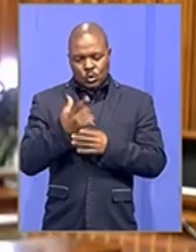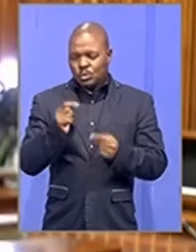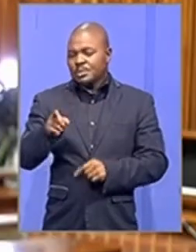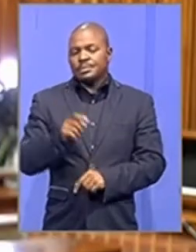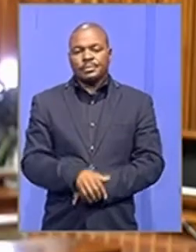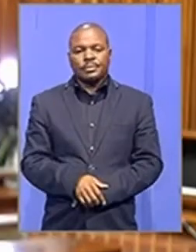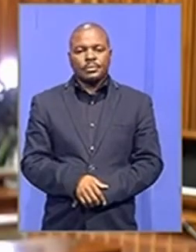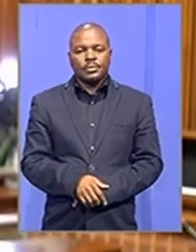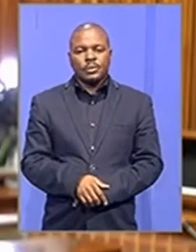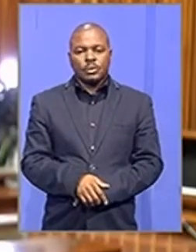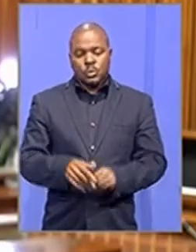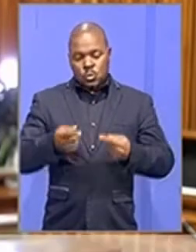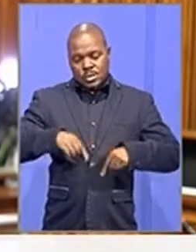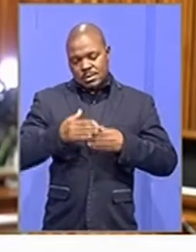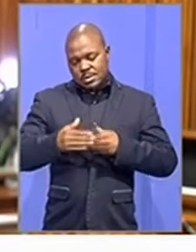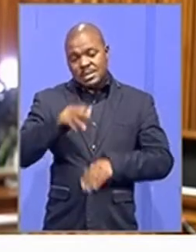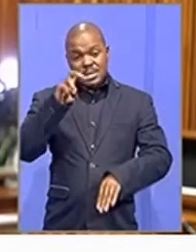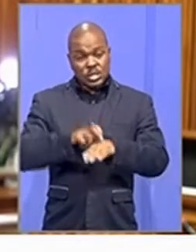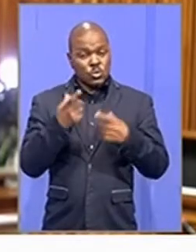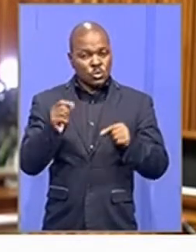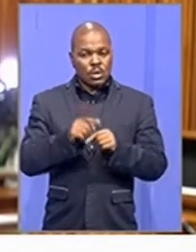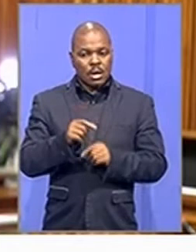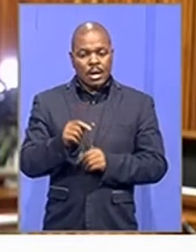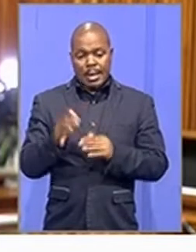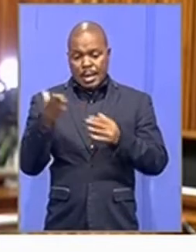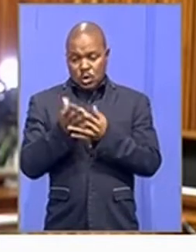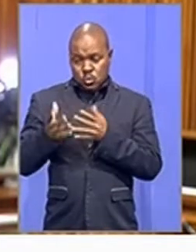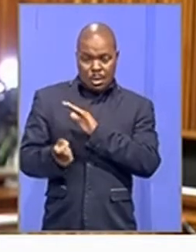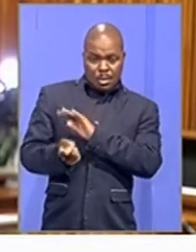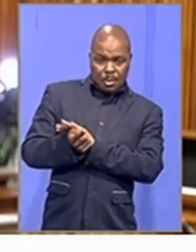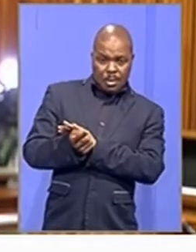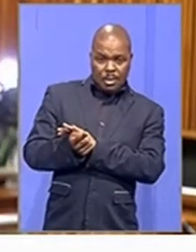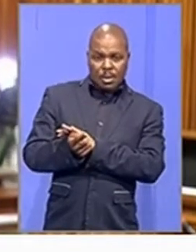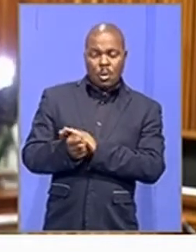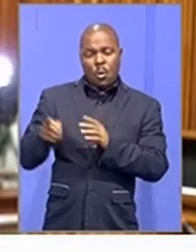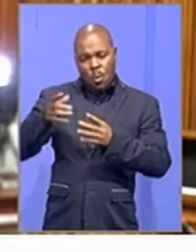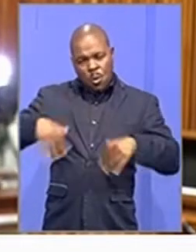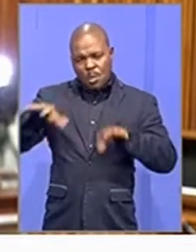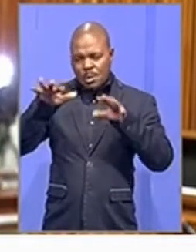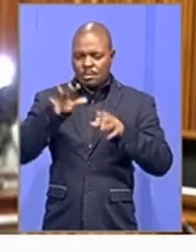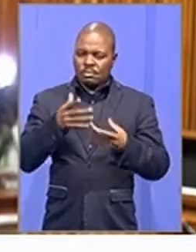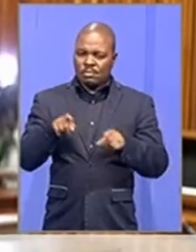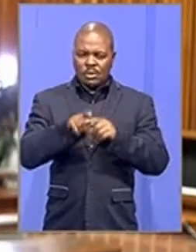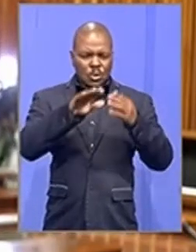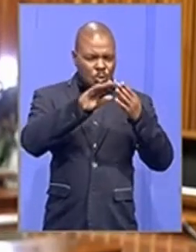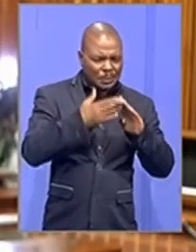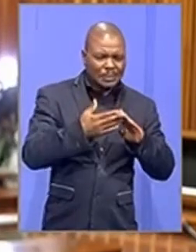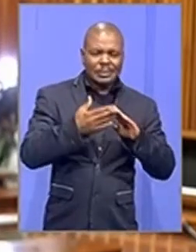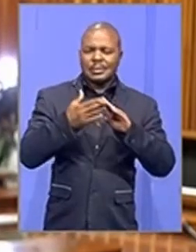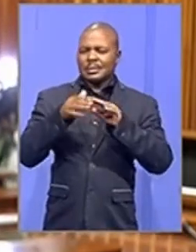What we need to do is that when such cases happen, all the road players, the community, the police,